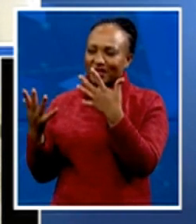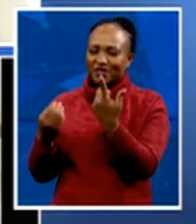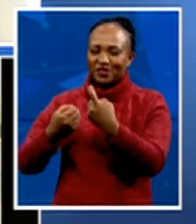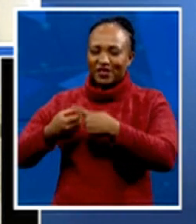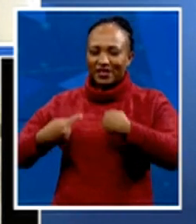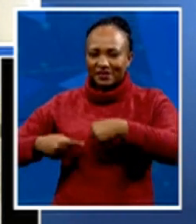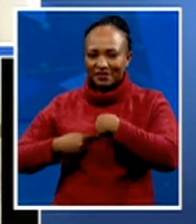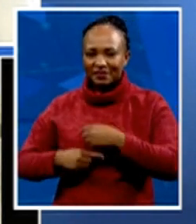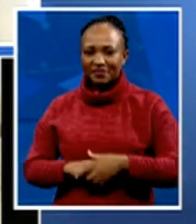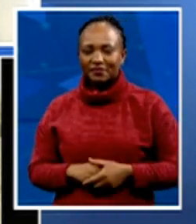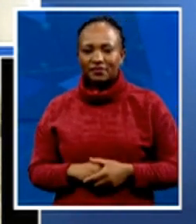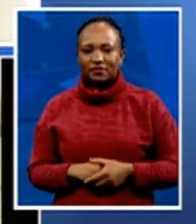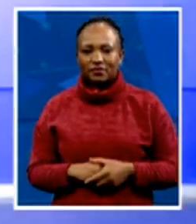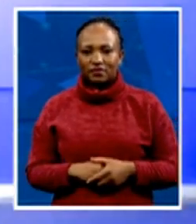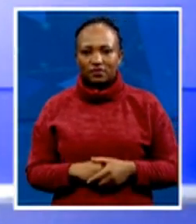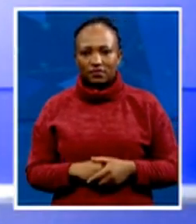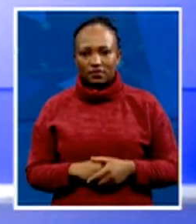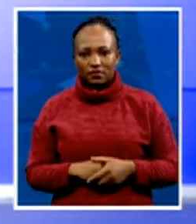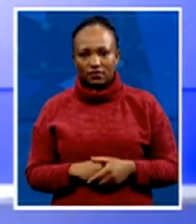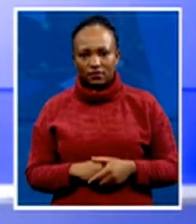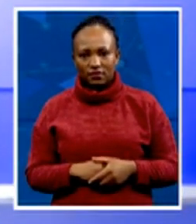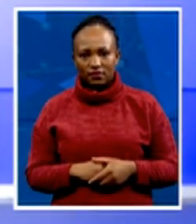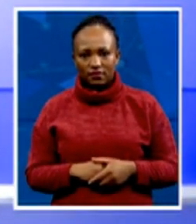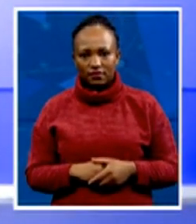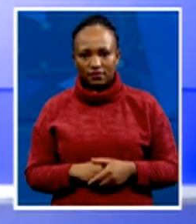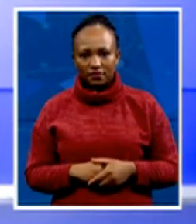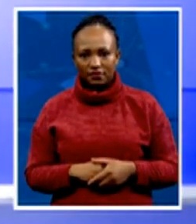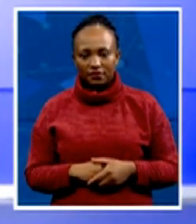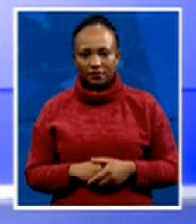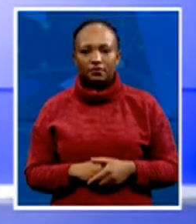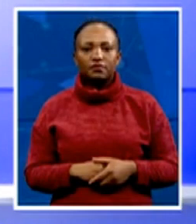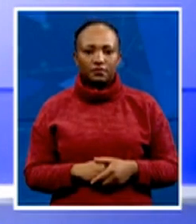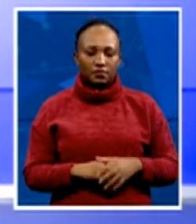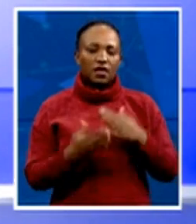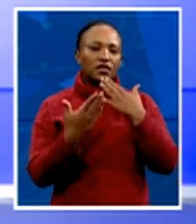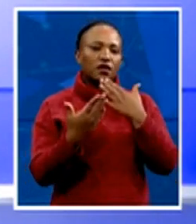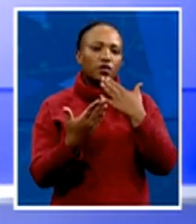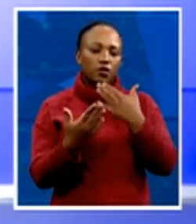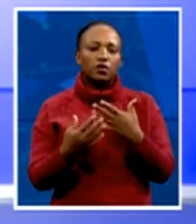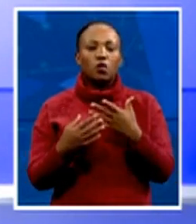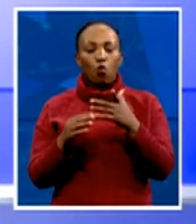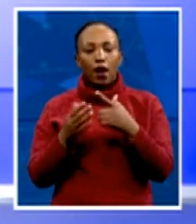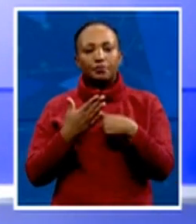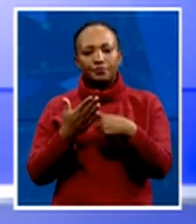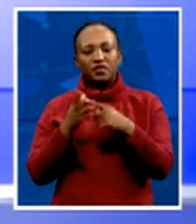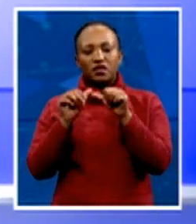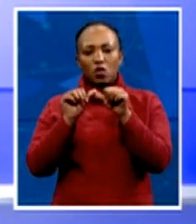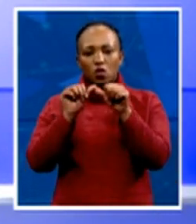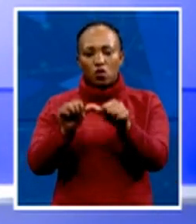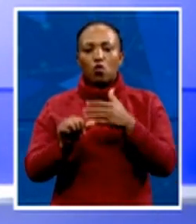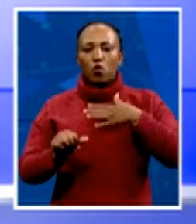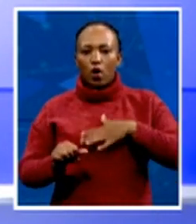Thank you for having us. Thank you. As I said, the conversation continues and I would like your inputs and we can still take